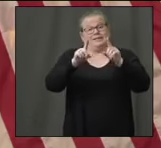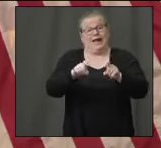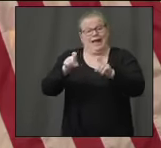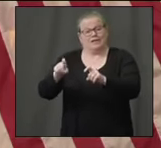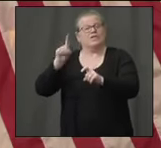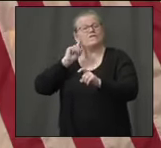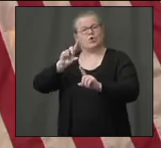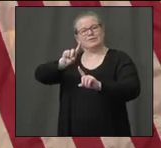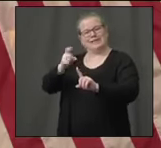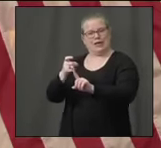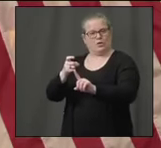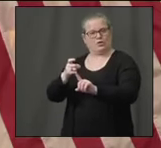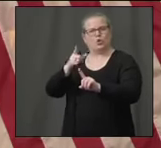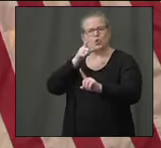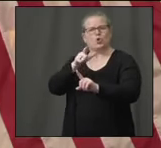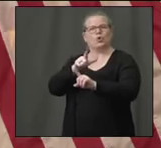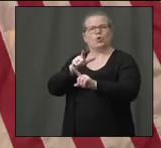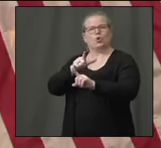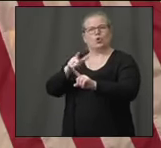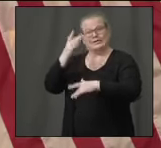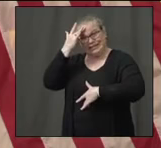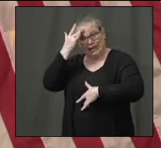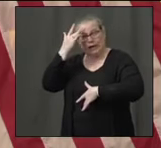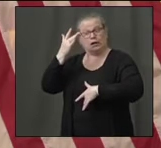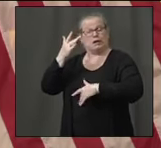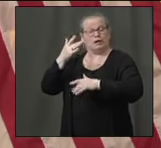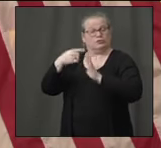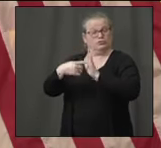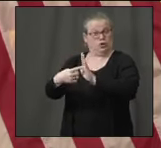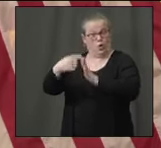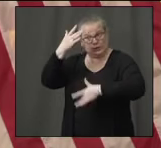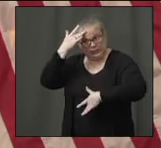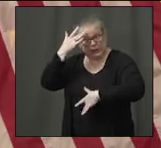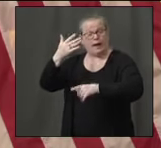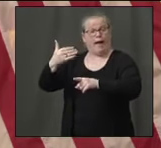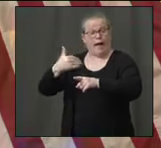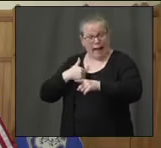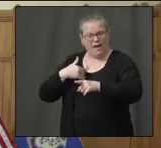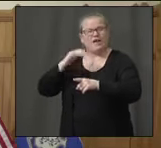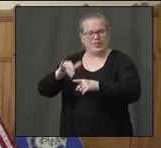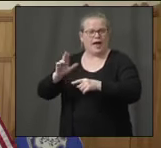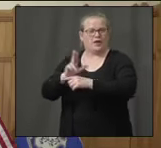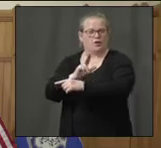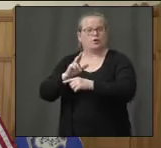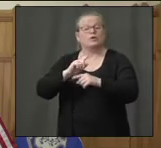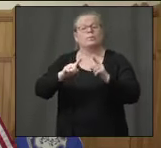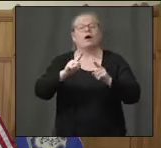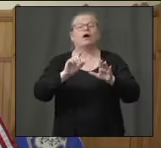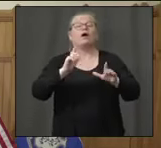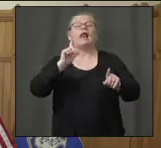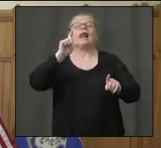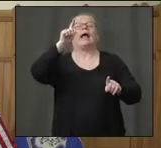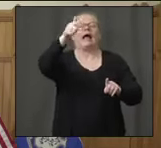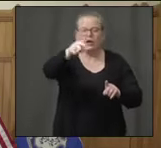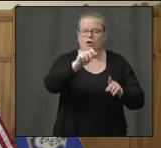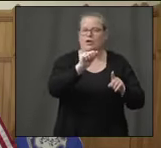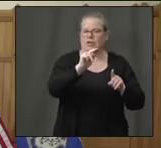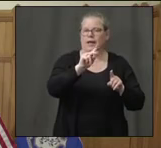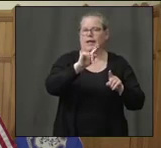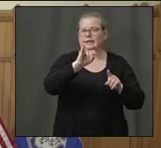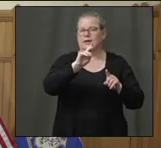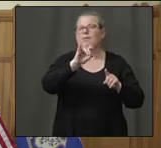coming and we added on to that number at a later point. And we are in the early stages and we have started